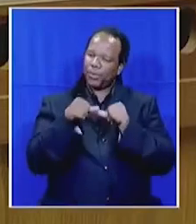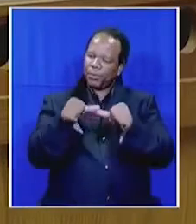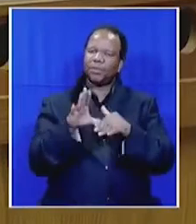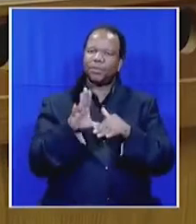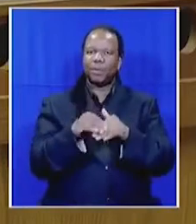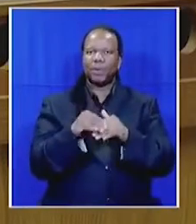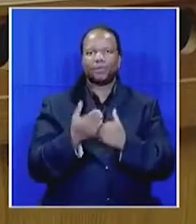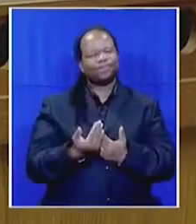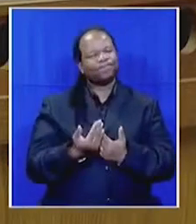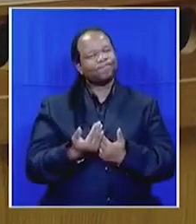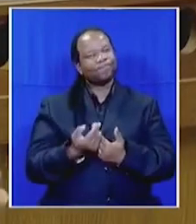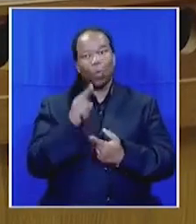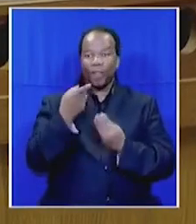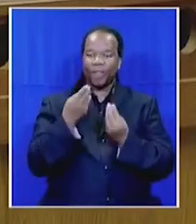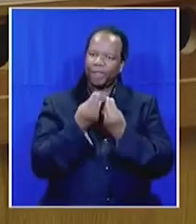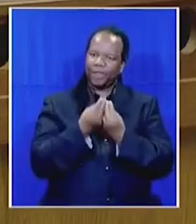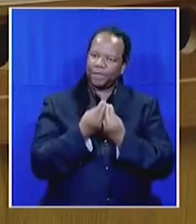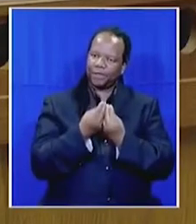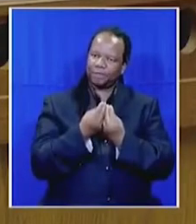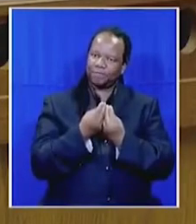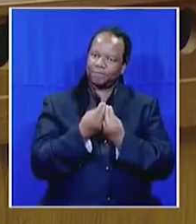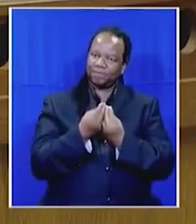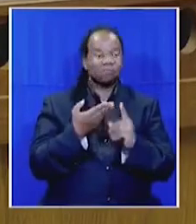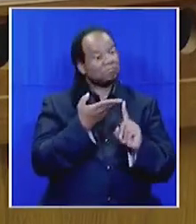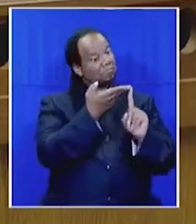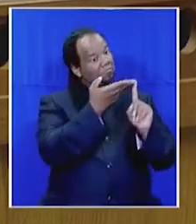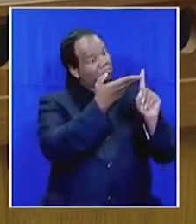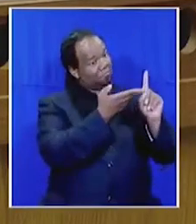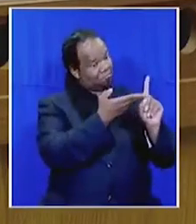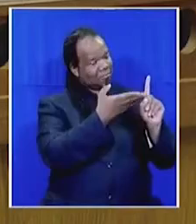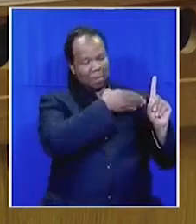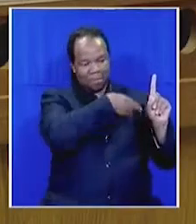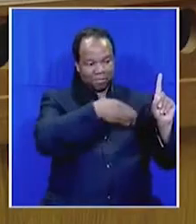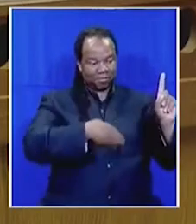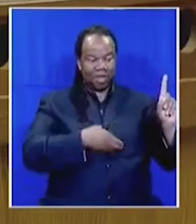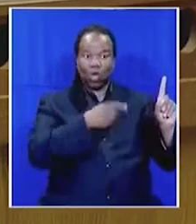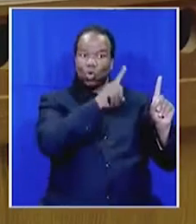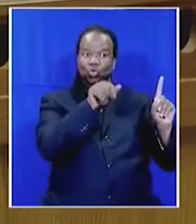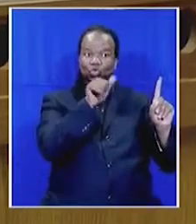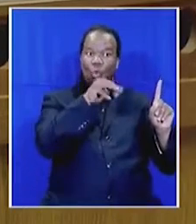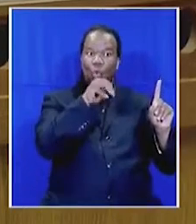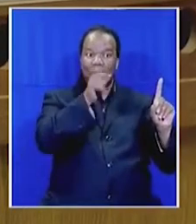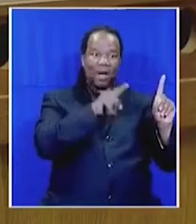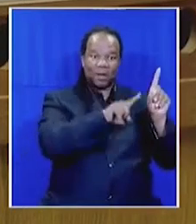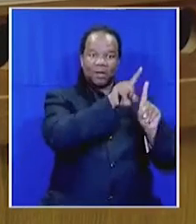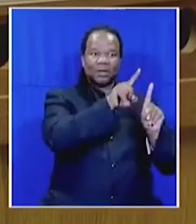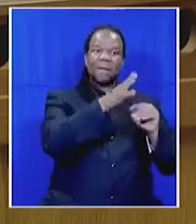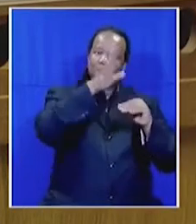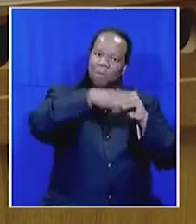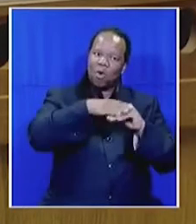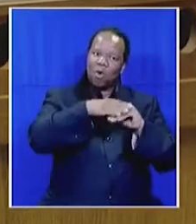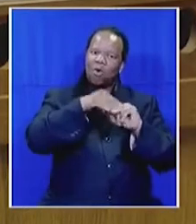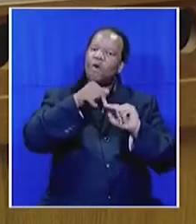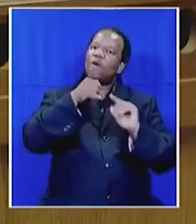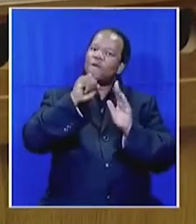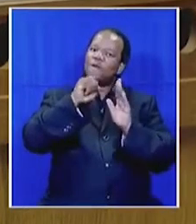Here's the thing, though. The more prosperous President Zuma becomes, the more obvious his failures are, and the